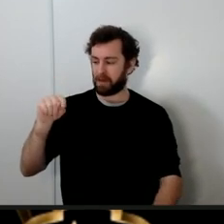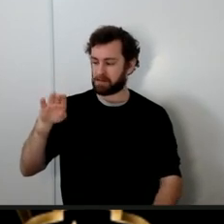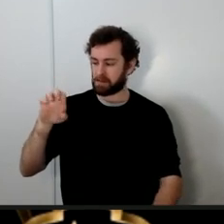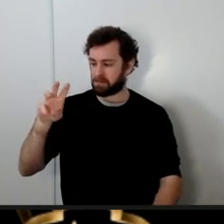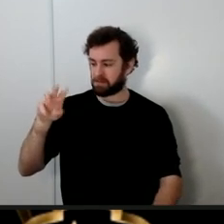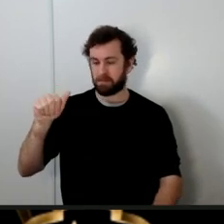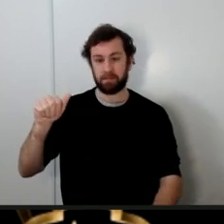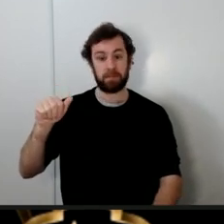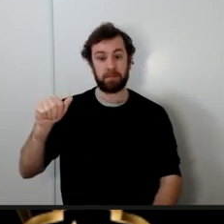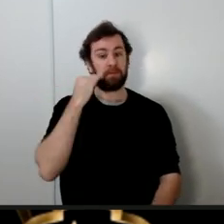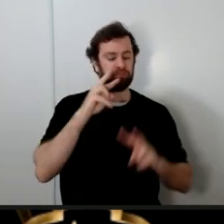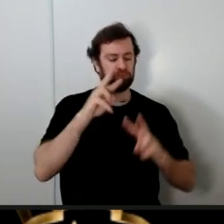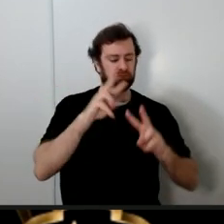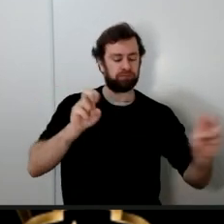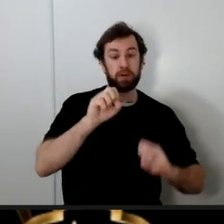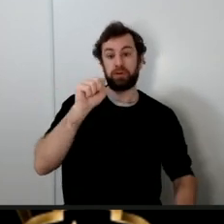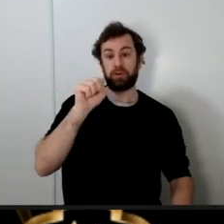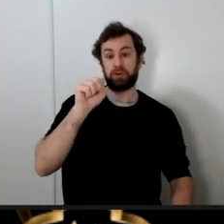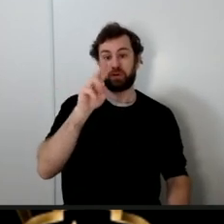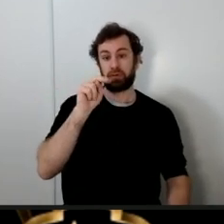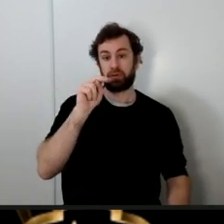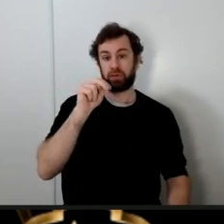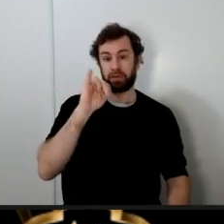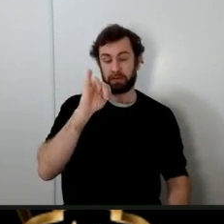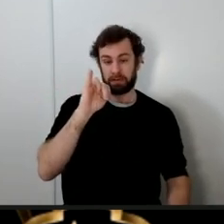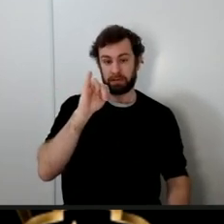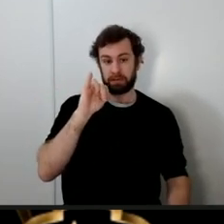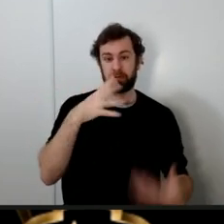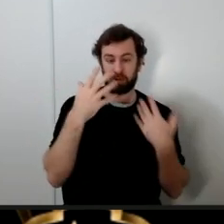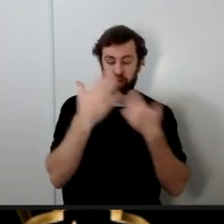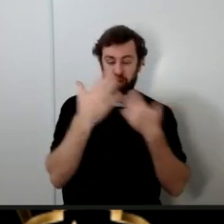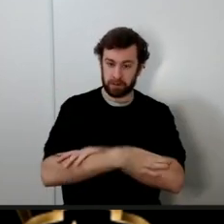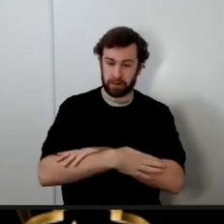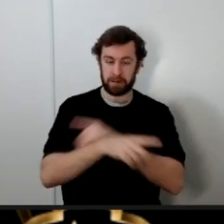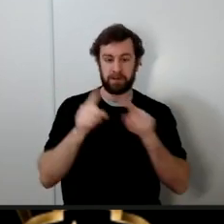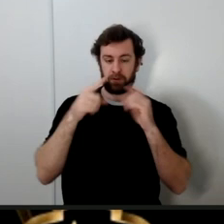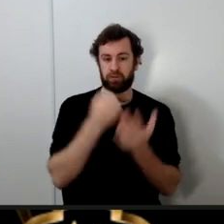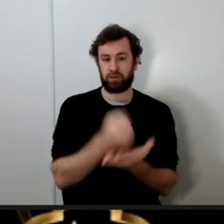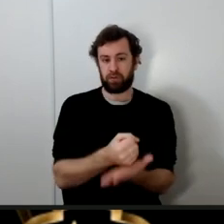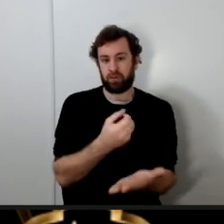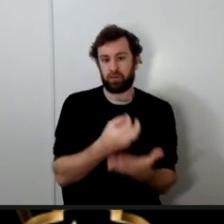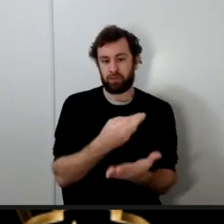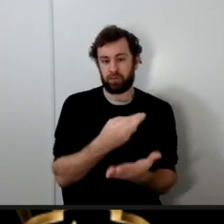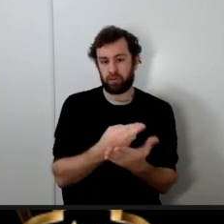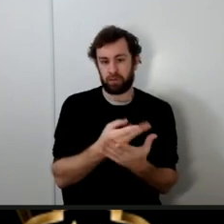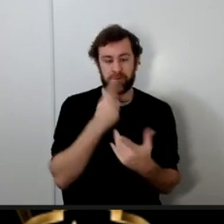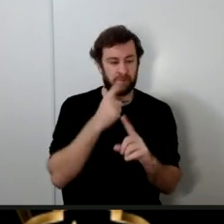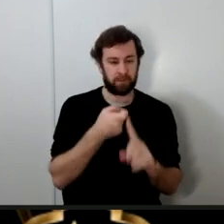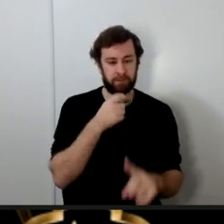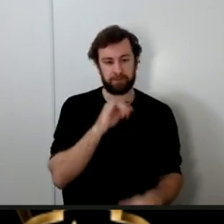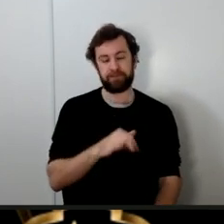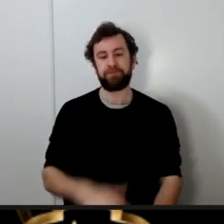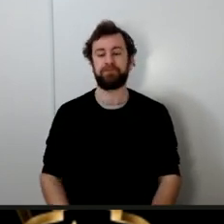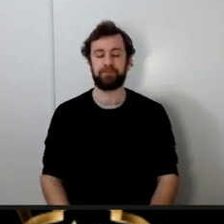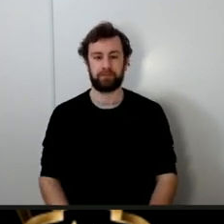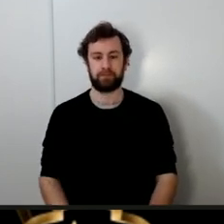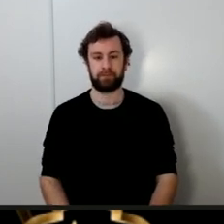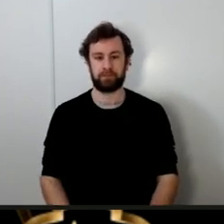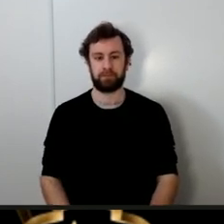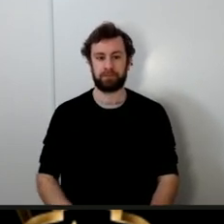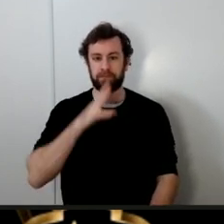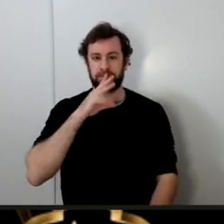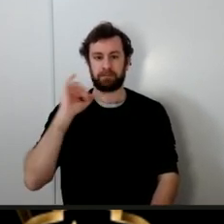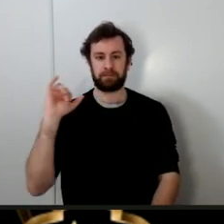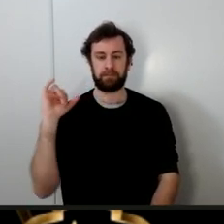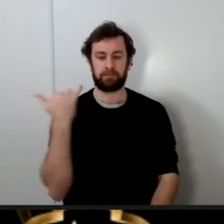sources of history such as Ibn Asakir Ibn Sa'd in his tabaqat Al-Bayhaqi Al-Hakam al